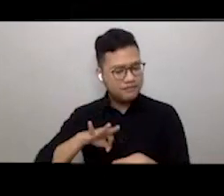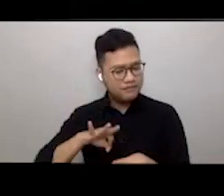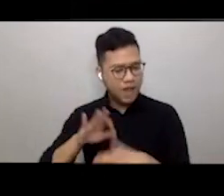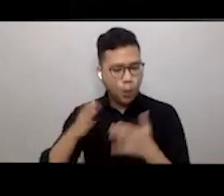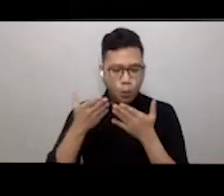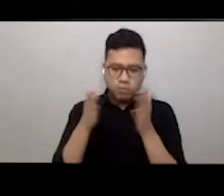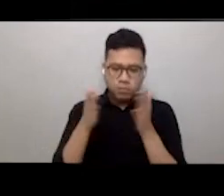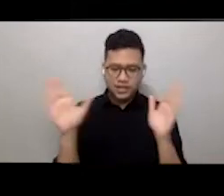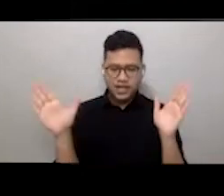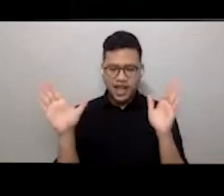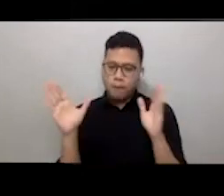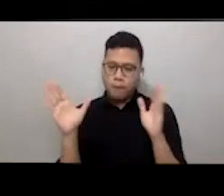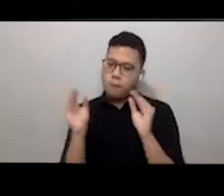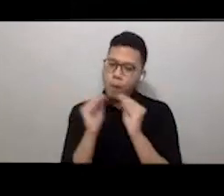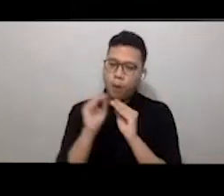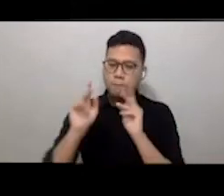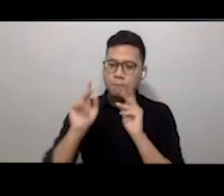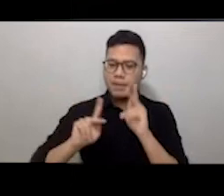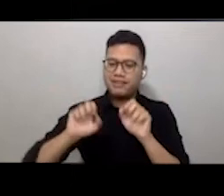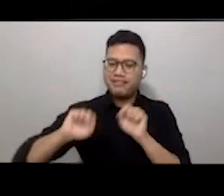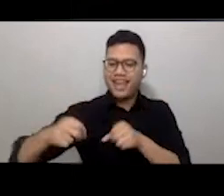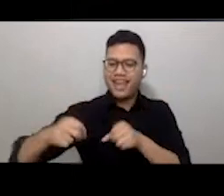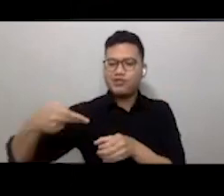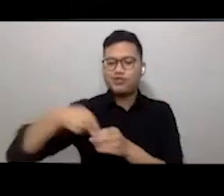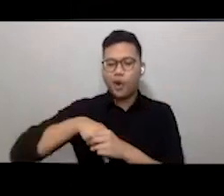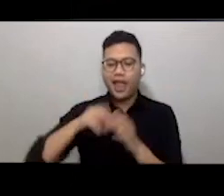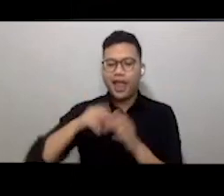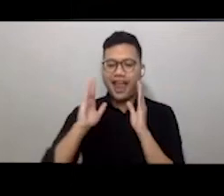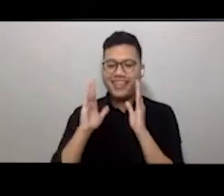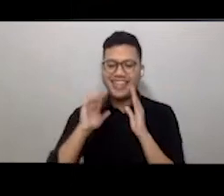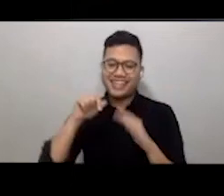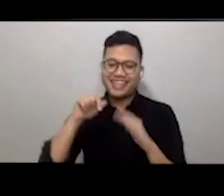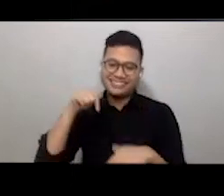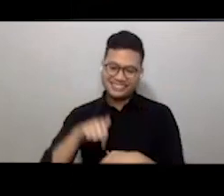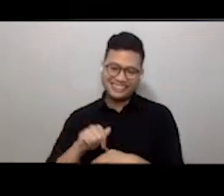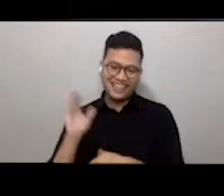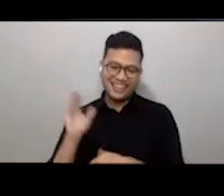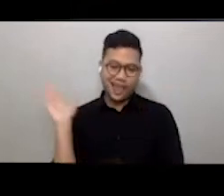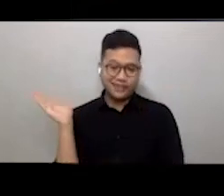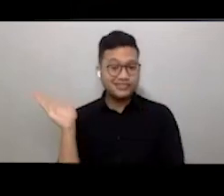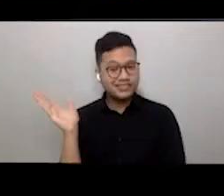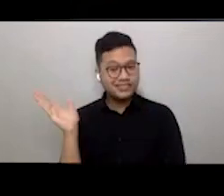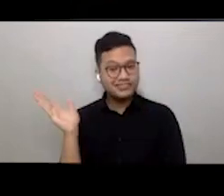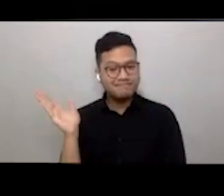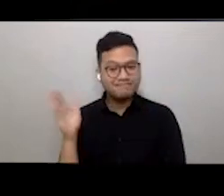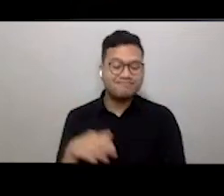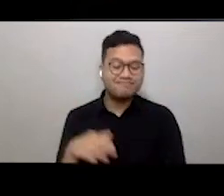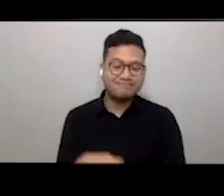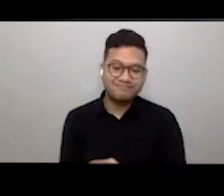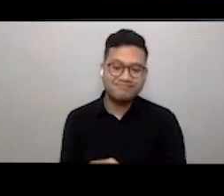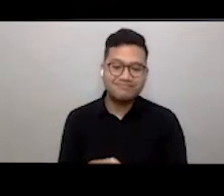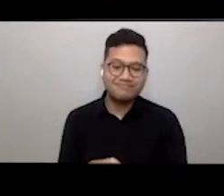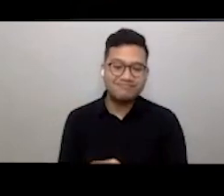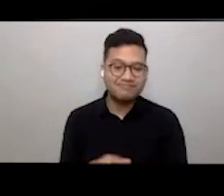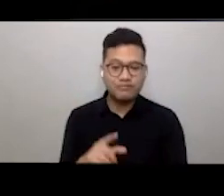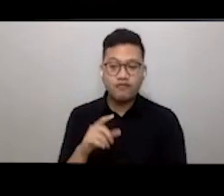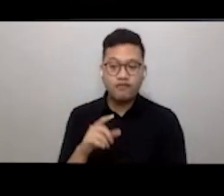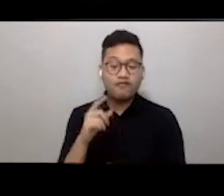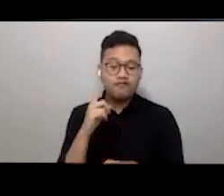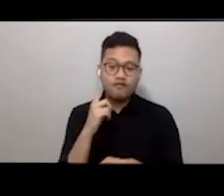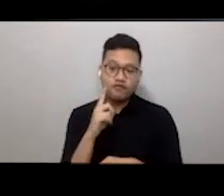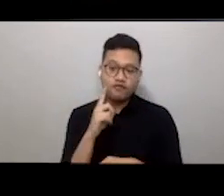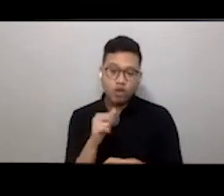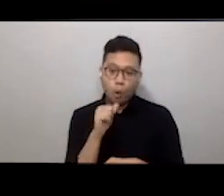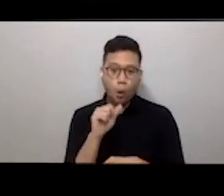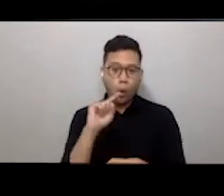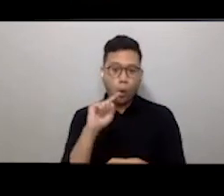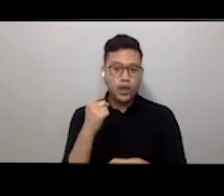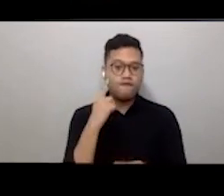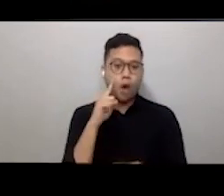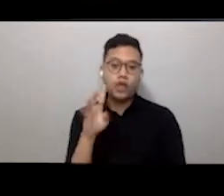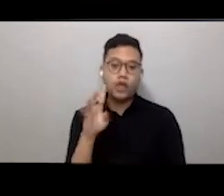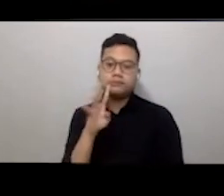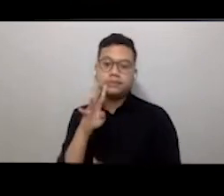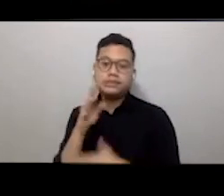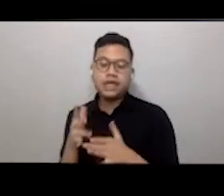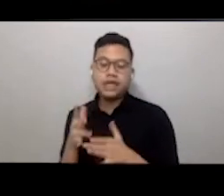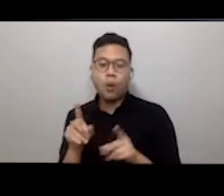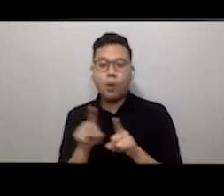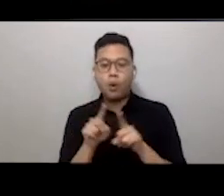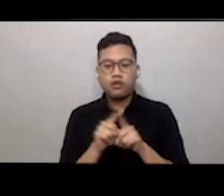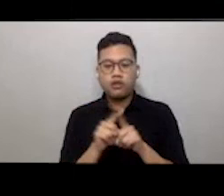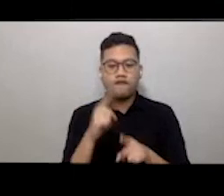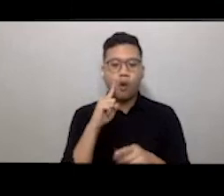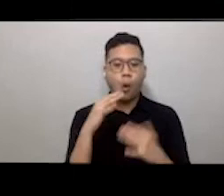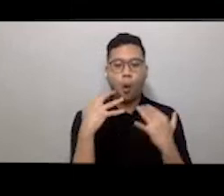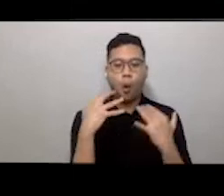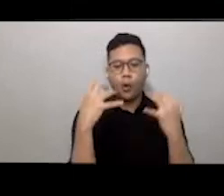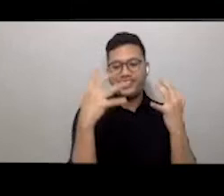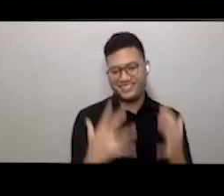up a greater number of people who could be part of the lecture series, both as speakers, but also as an audience. And we're really pleased that